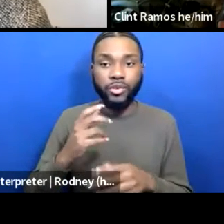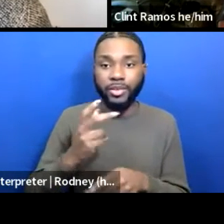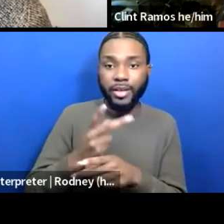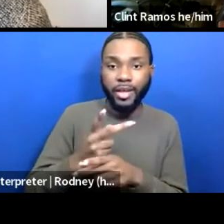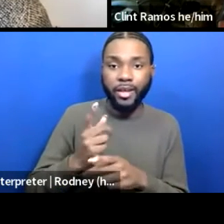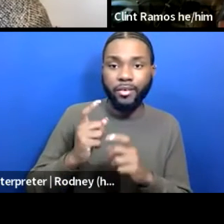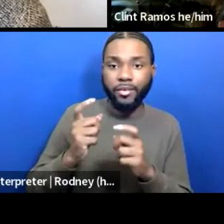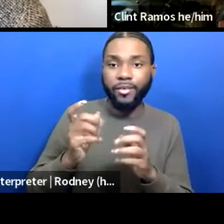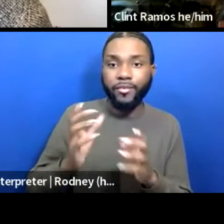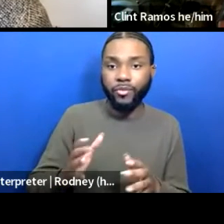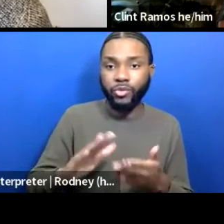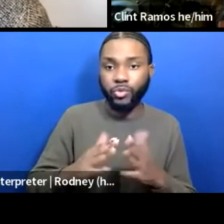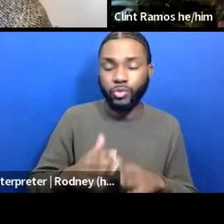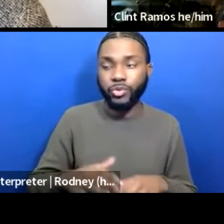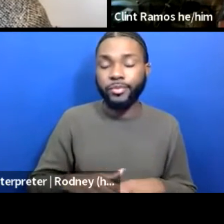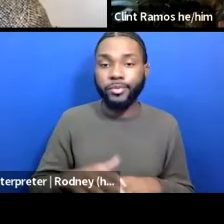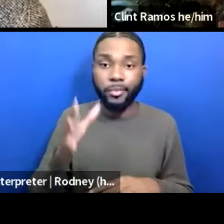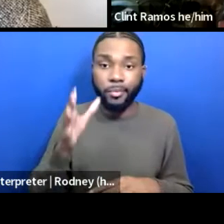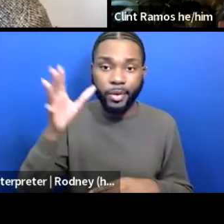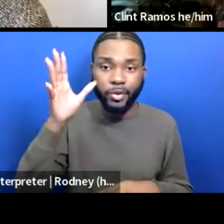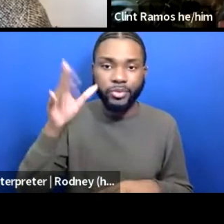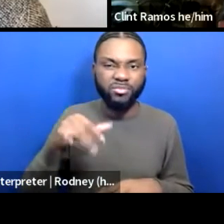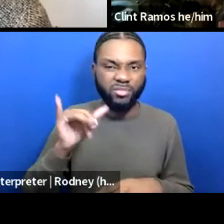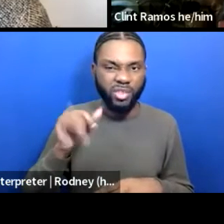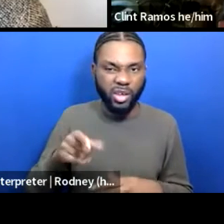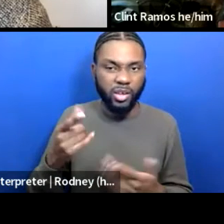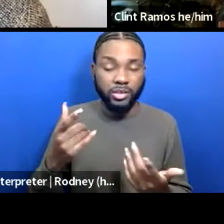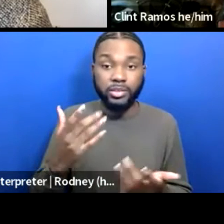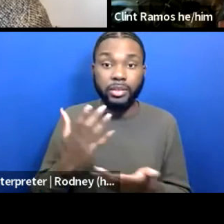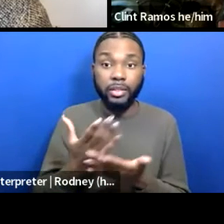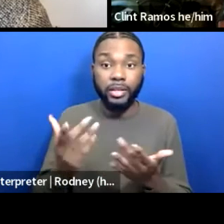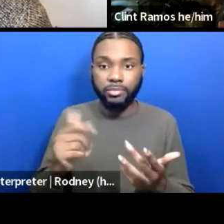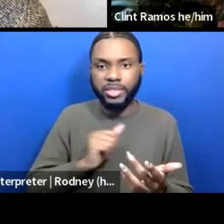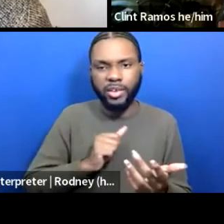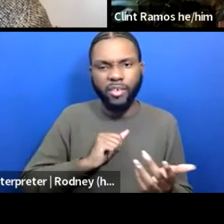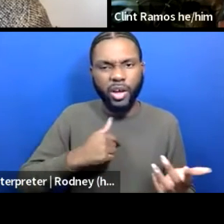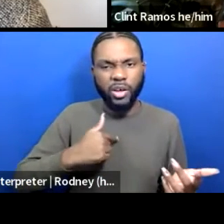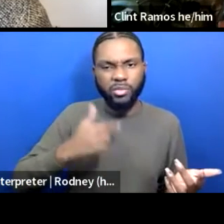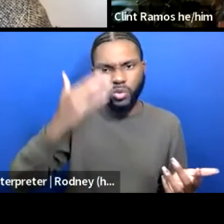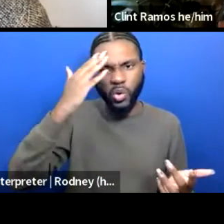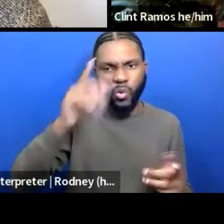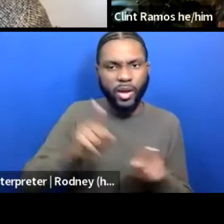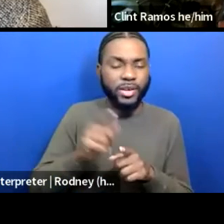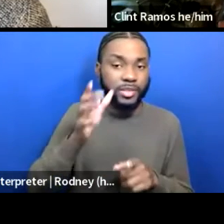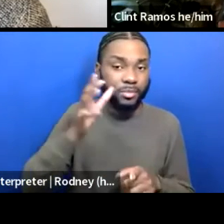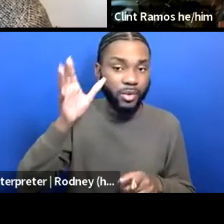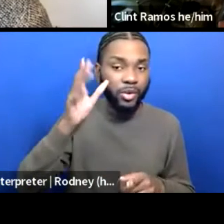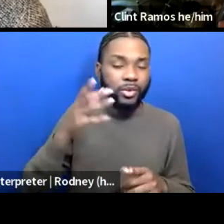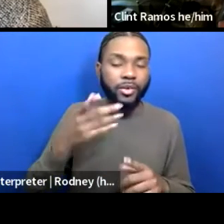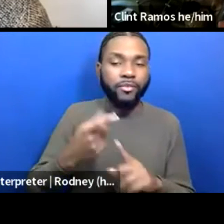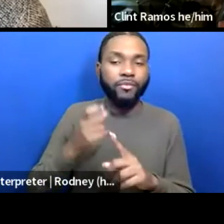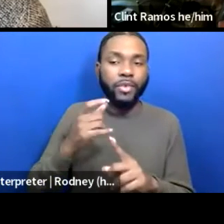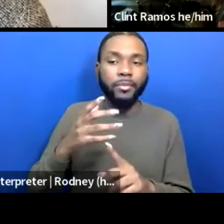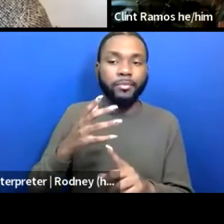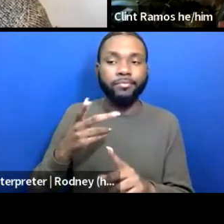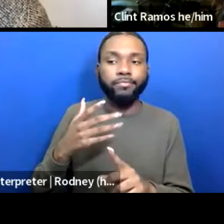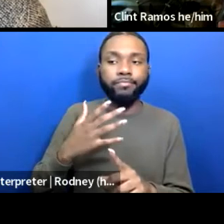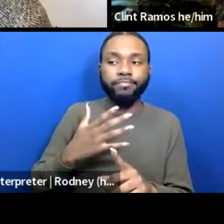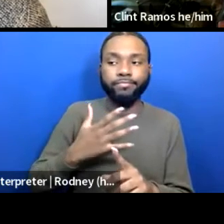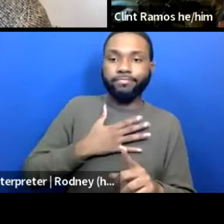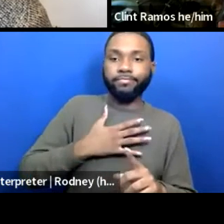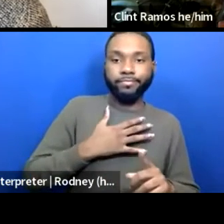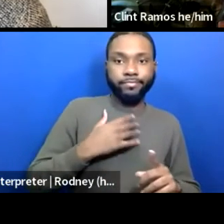and parents, things like that. Things that I have known as a parent myself in a tangential way. But to